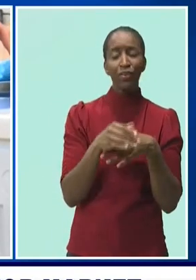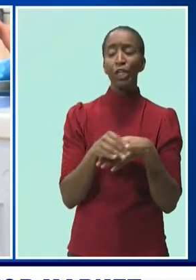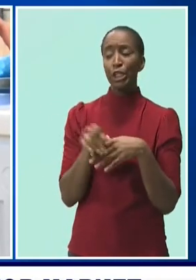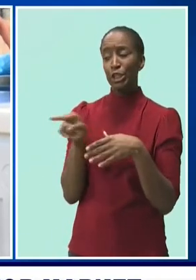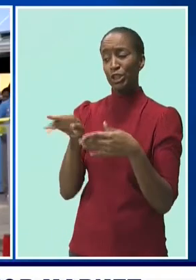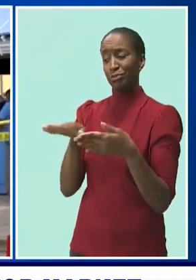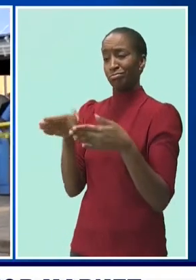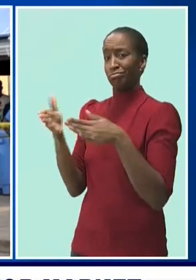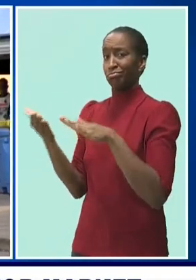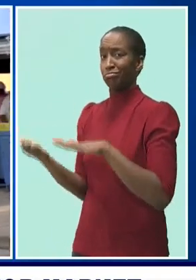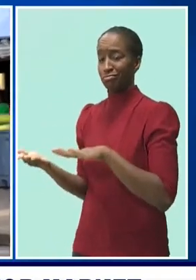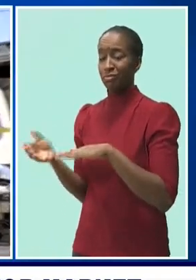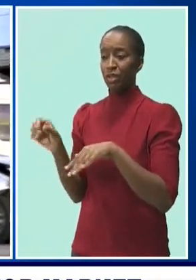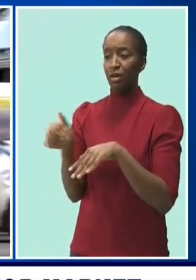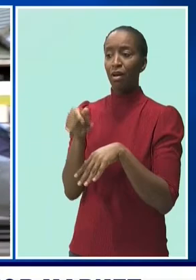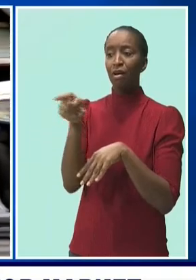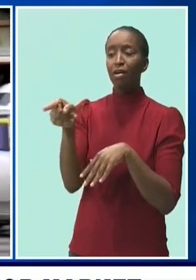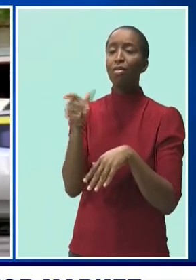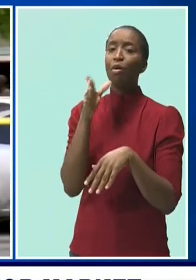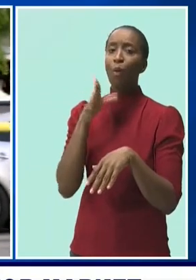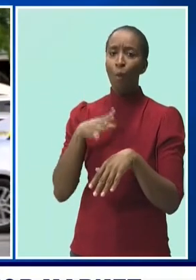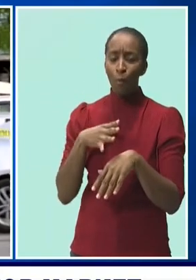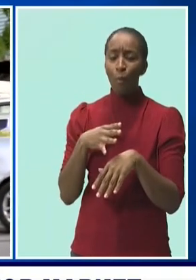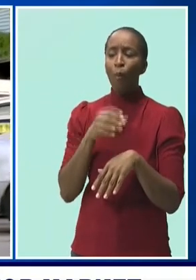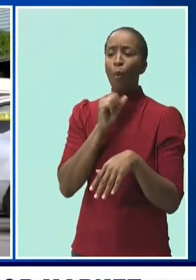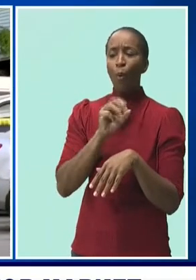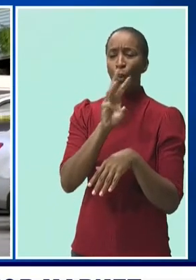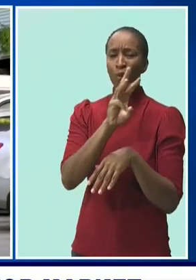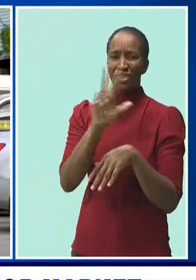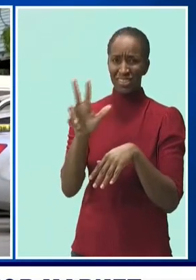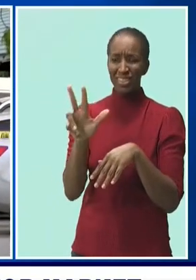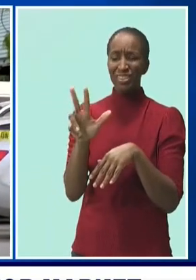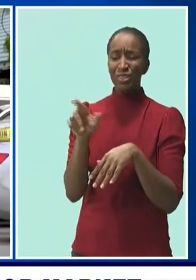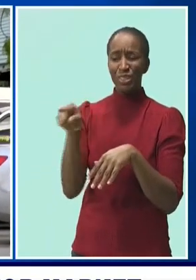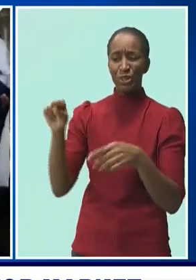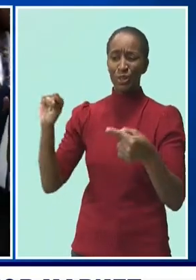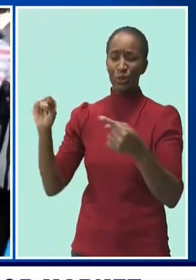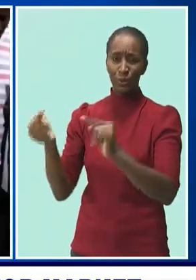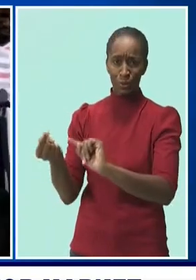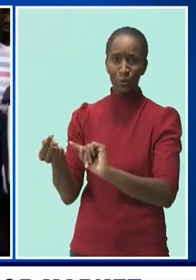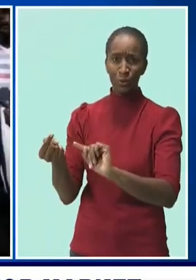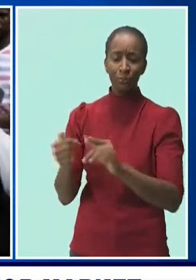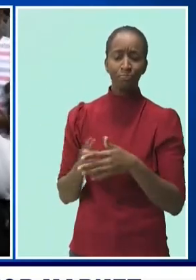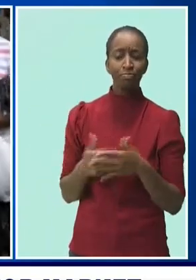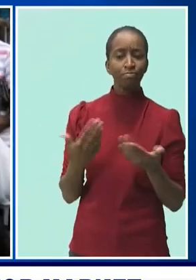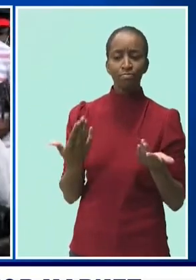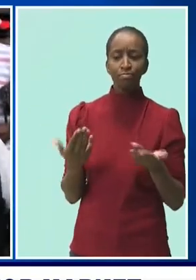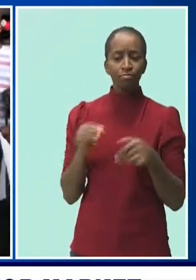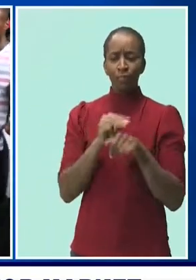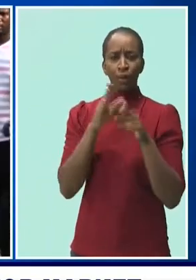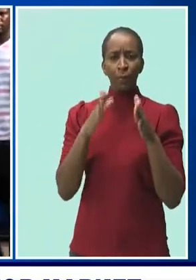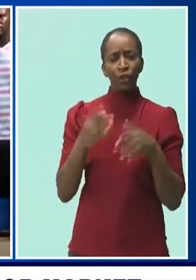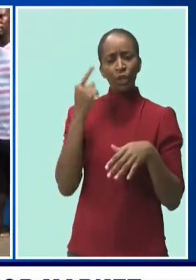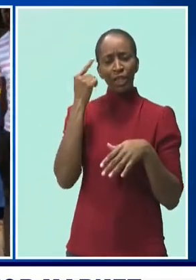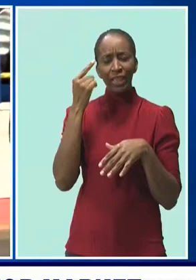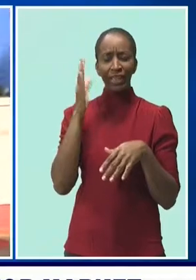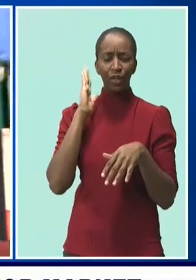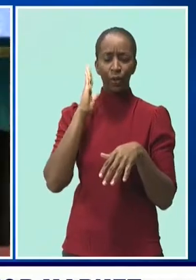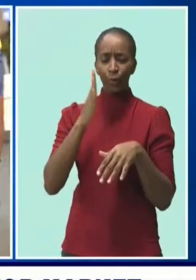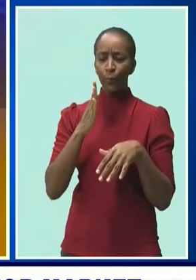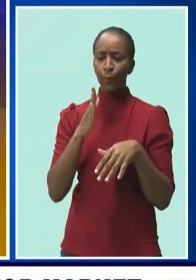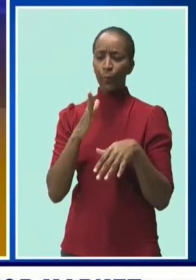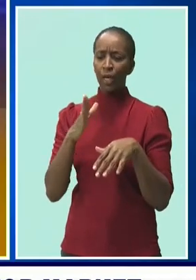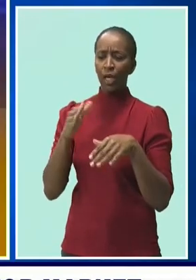year old Dorothy Hall nursing injuries. Mr. Thorne says barriers are being considered. Mr. Minister,